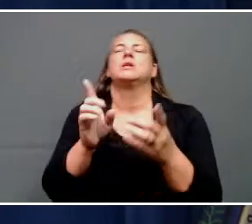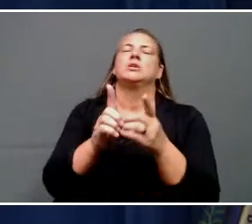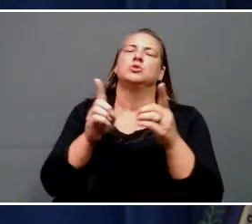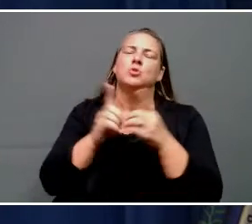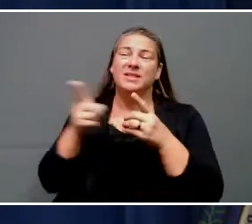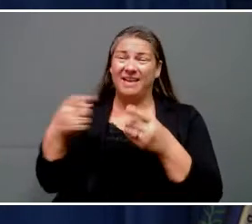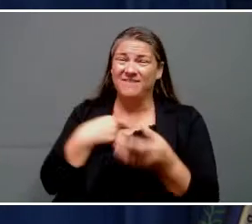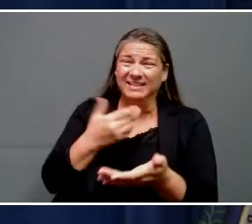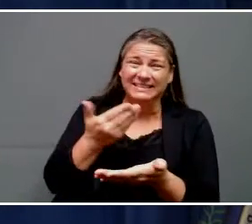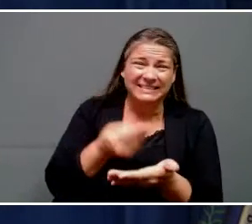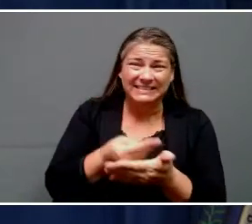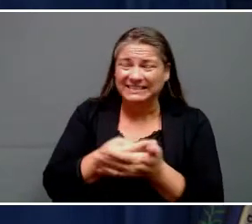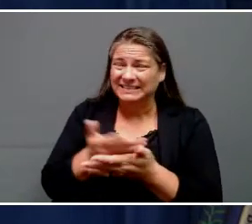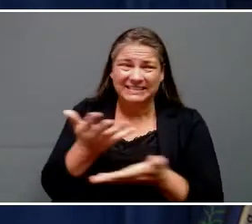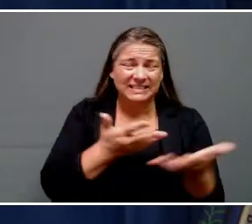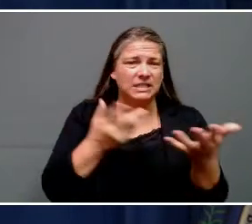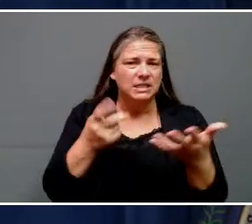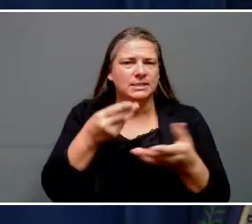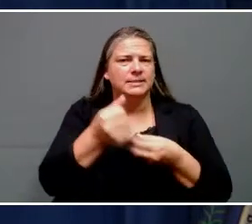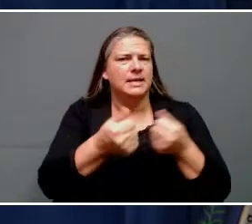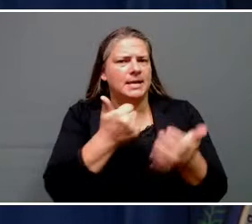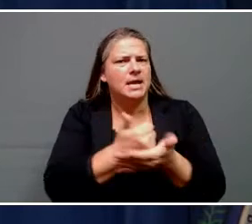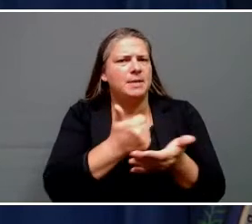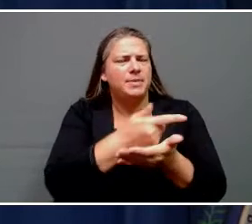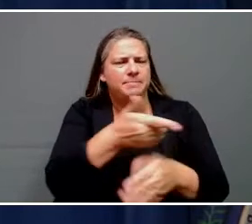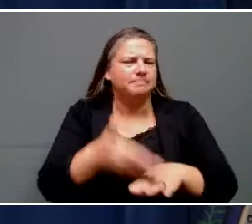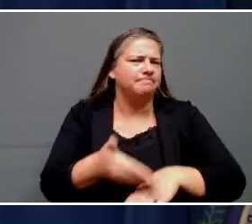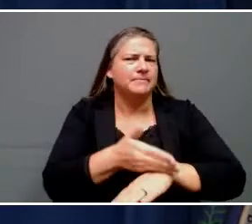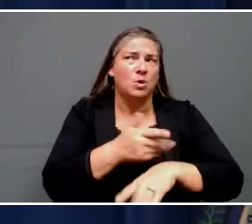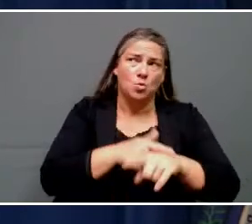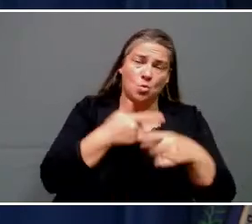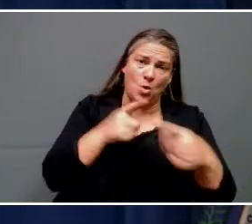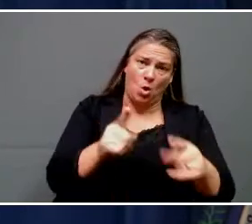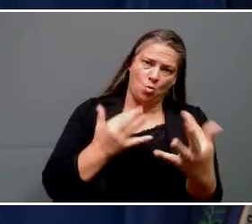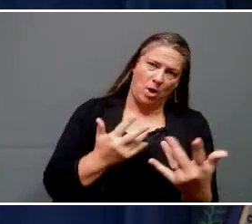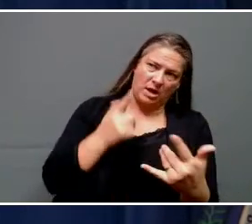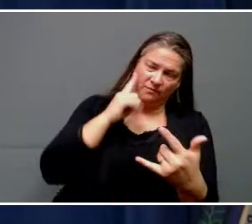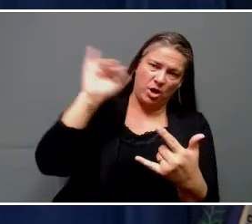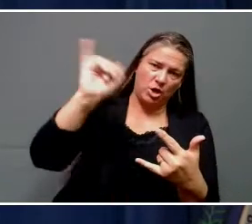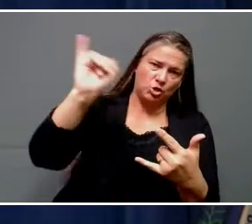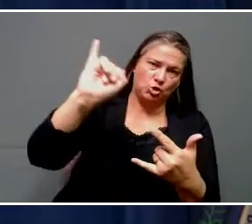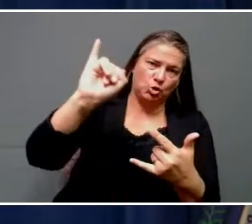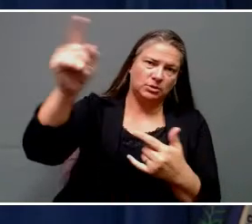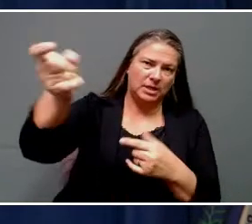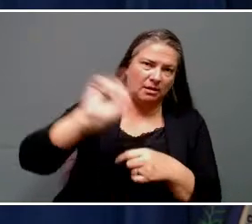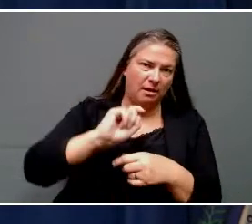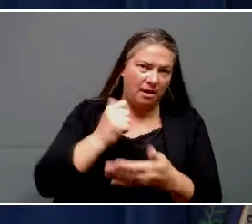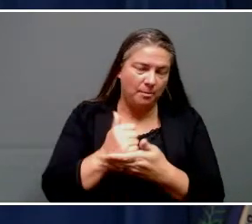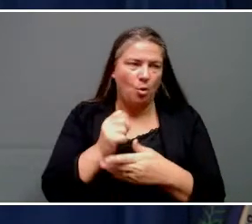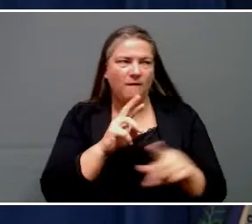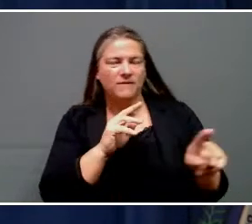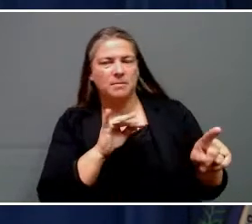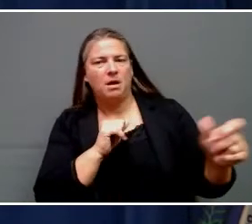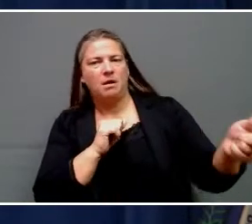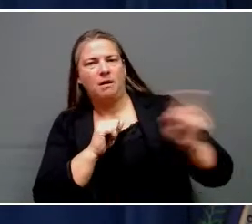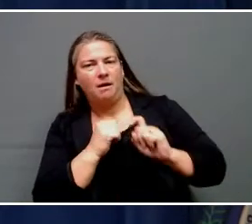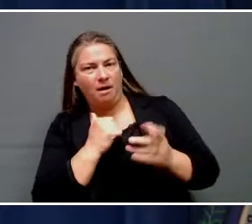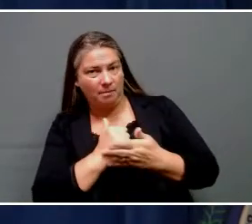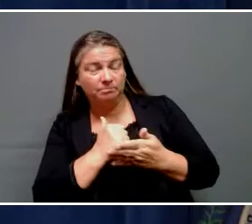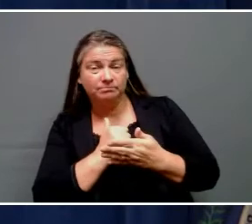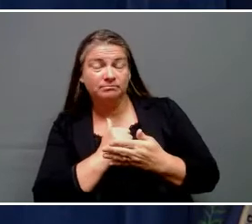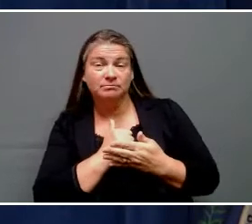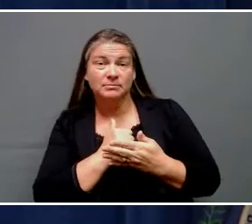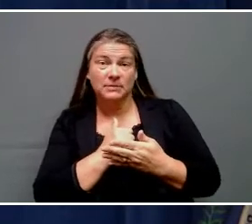liquidity while awaiting insurance claims and FEMA disaster assistance. That's specifically, given that FEMA can take